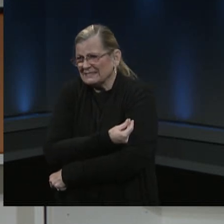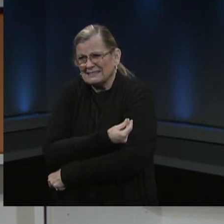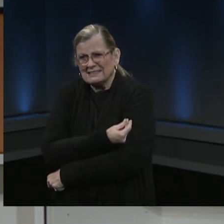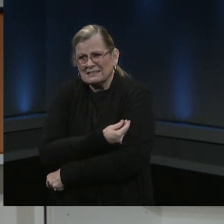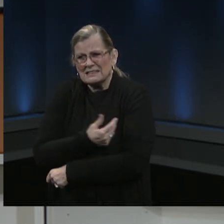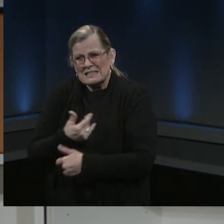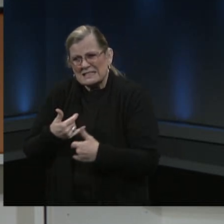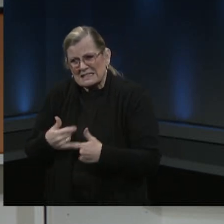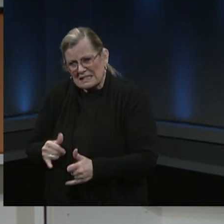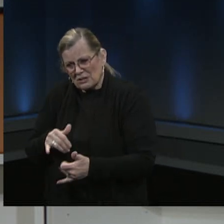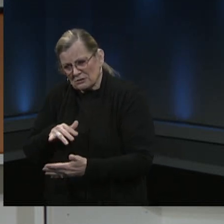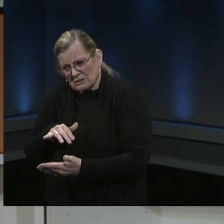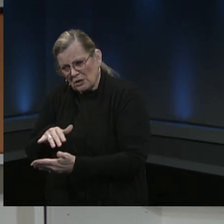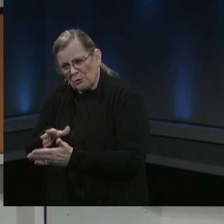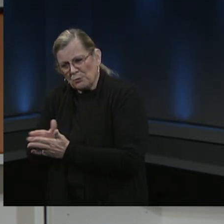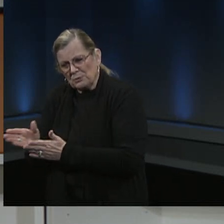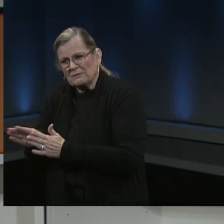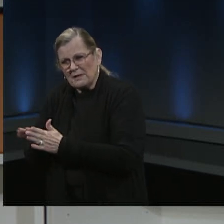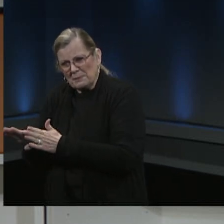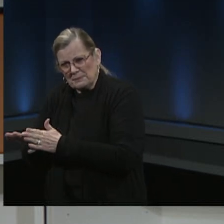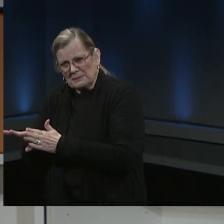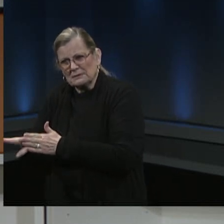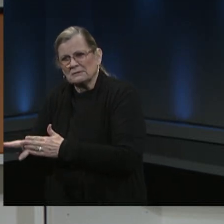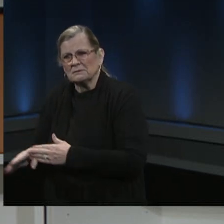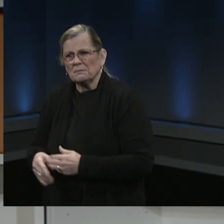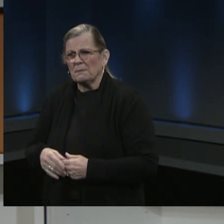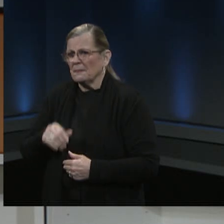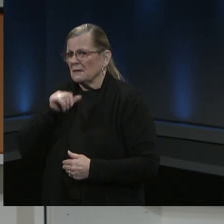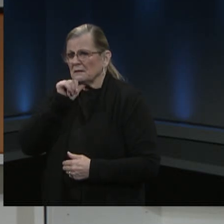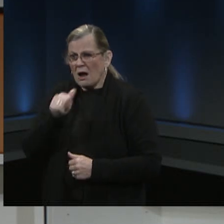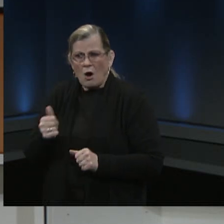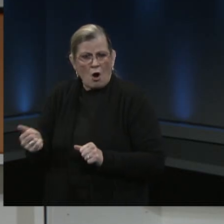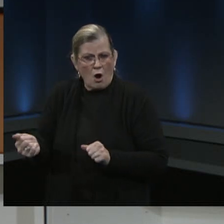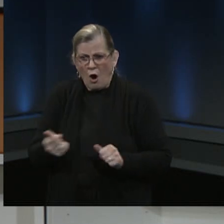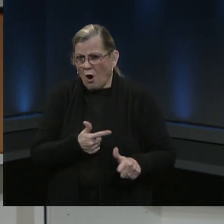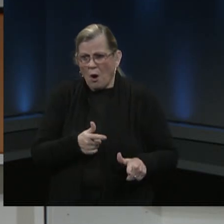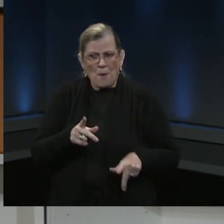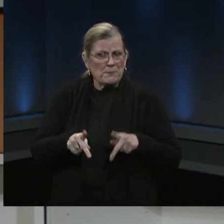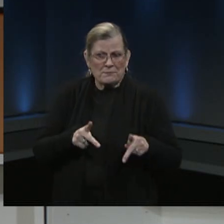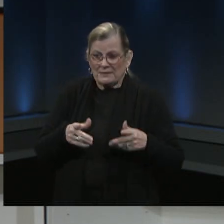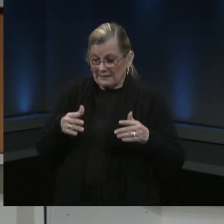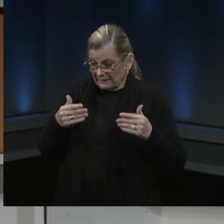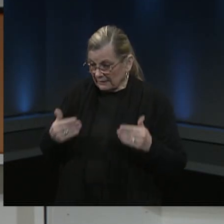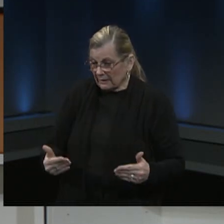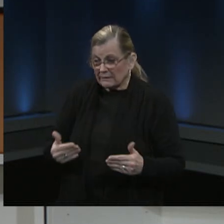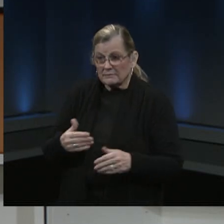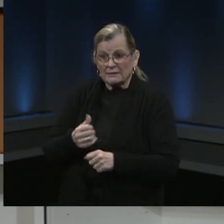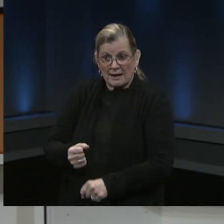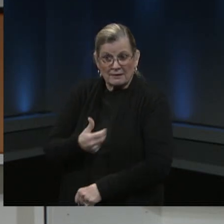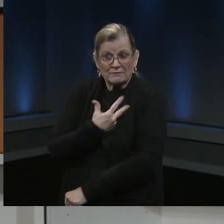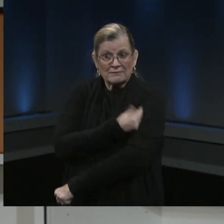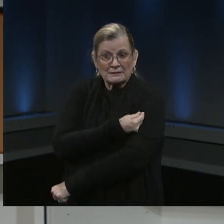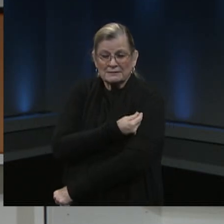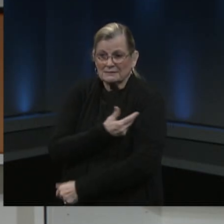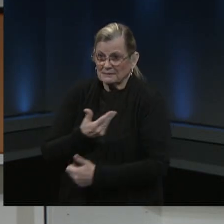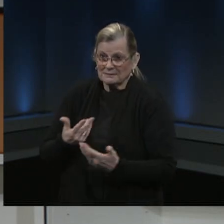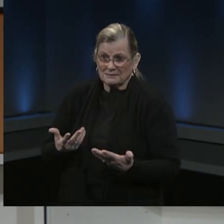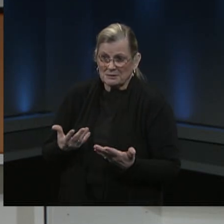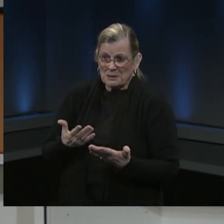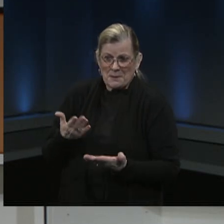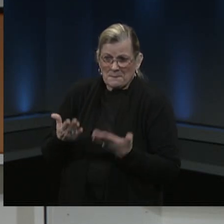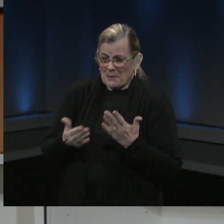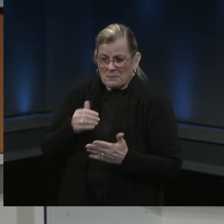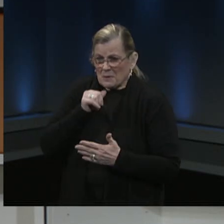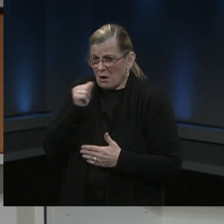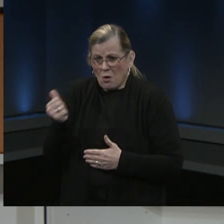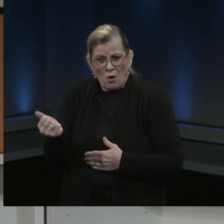we know not everybody in our community that will interface with our school nor necessarily all of our staff will have had the